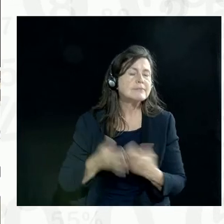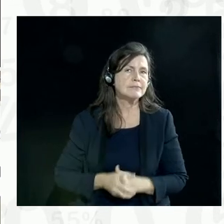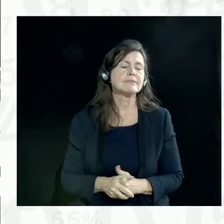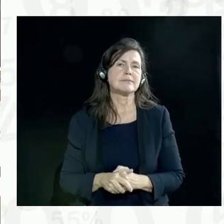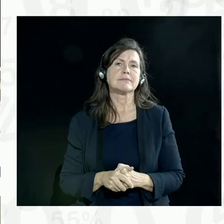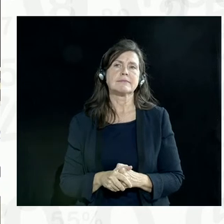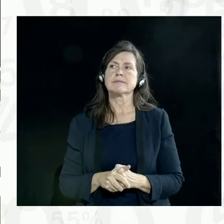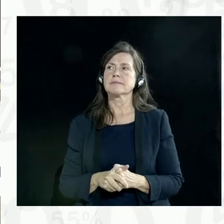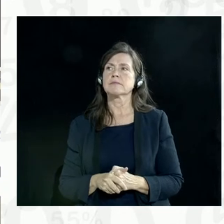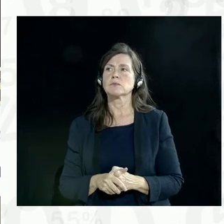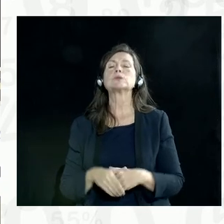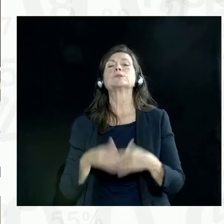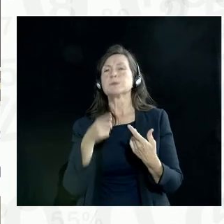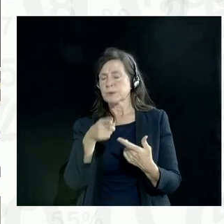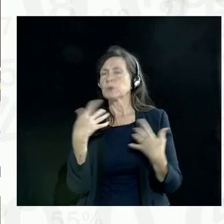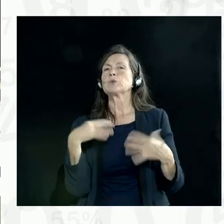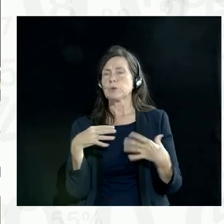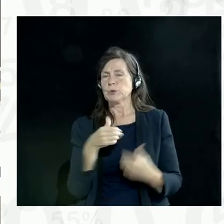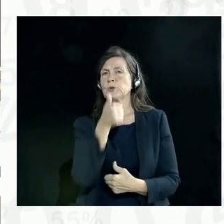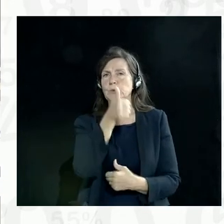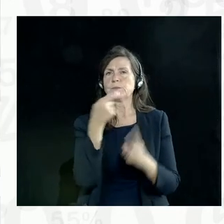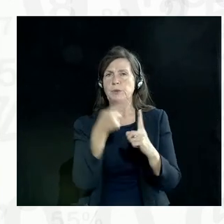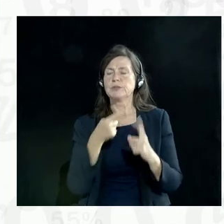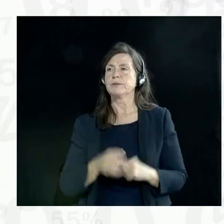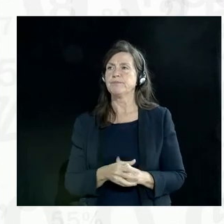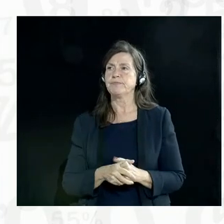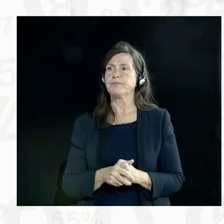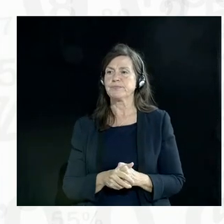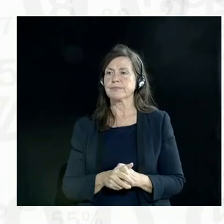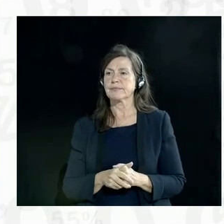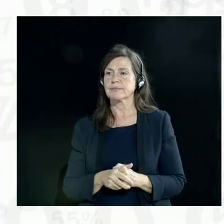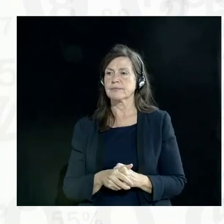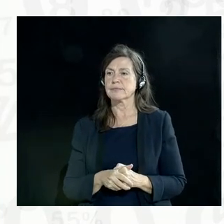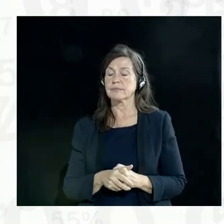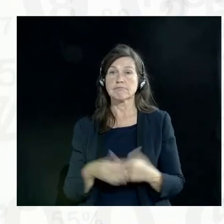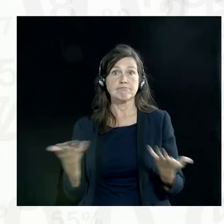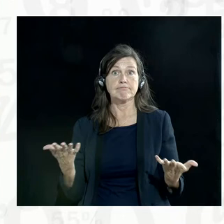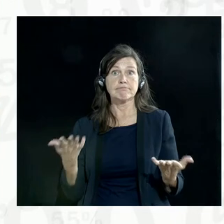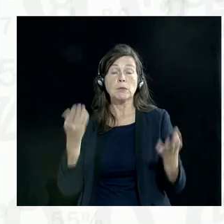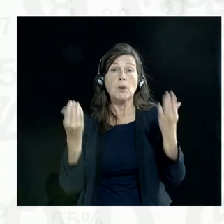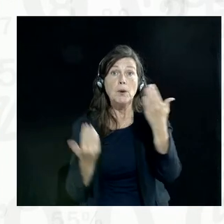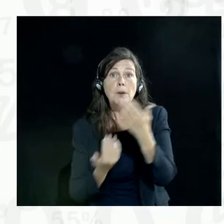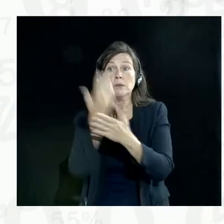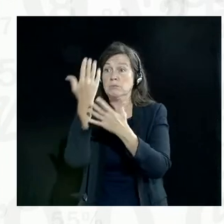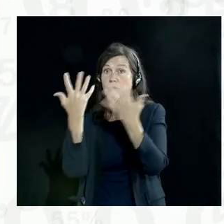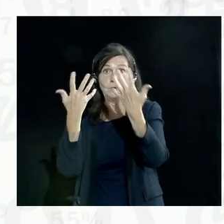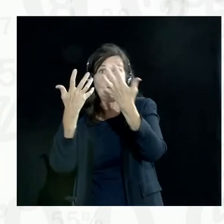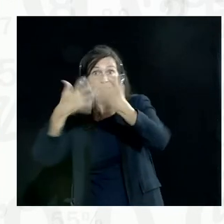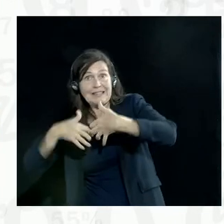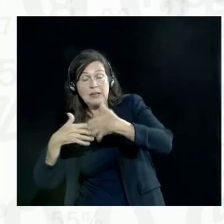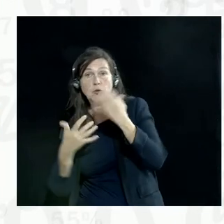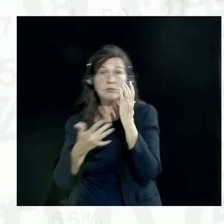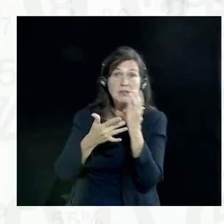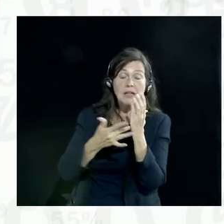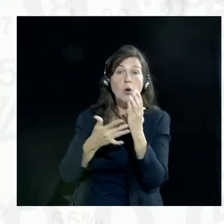It's an important point. Now, Anirudh, what about modern technologies and the law that you're